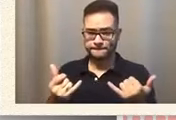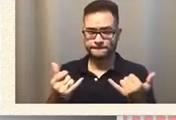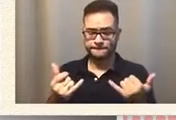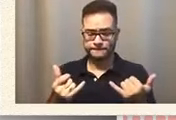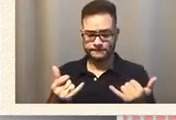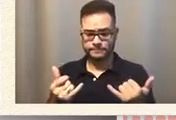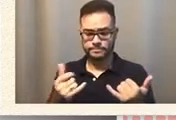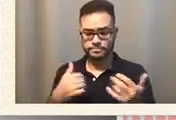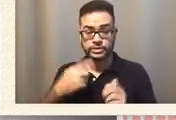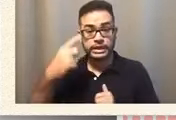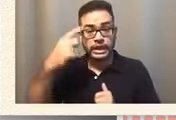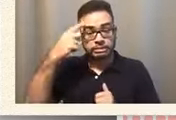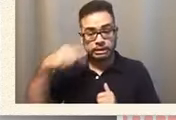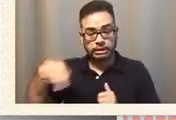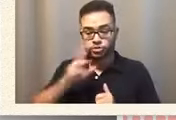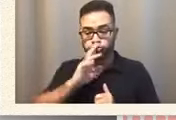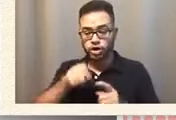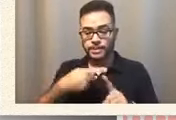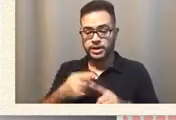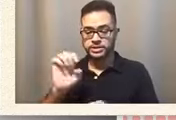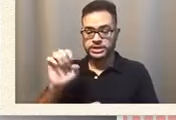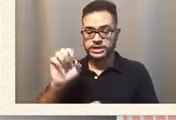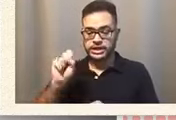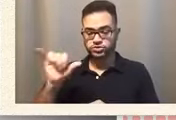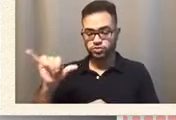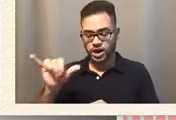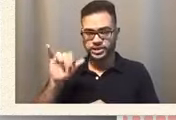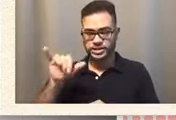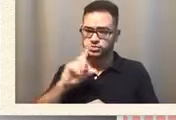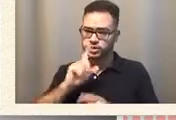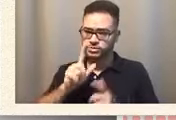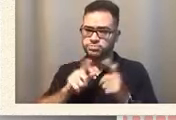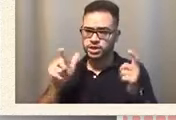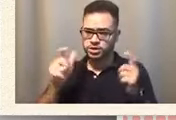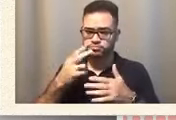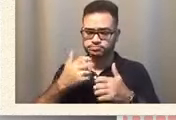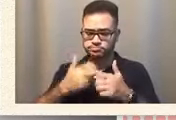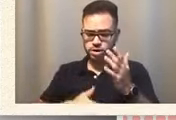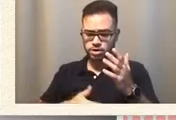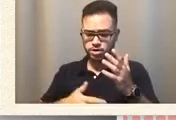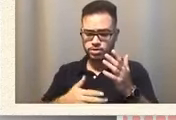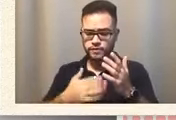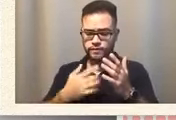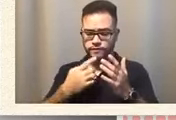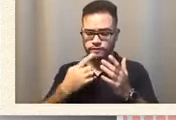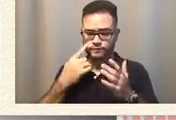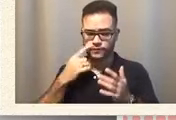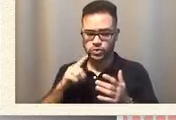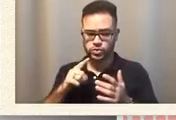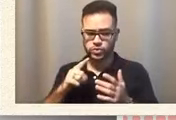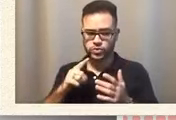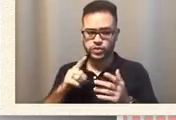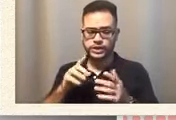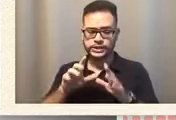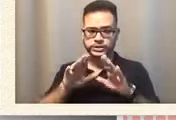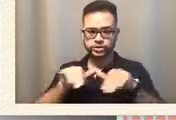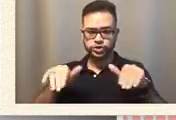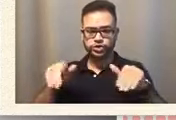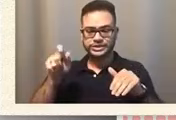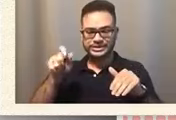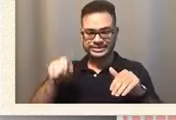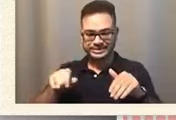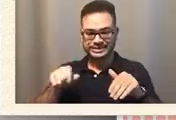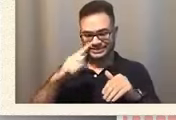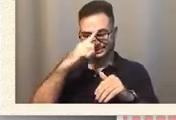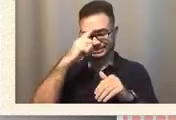about ESY, which is a big component for kids who need summer school. And